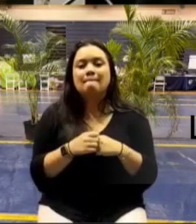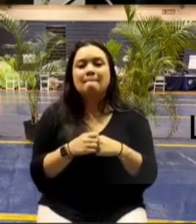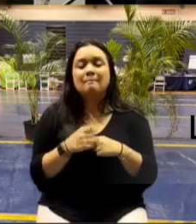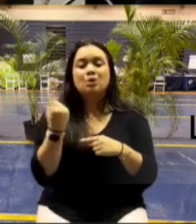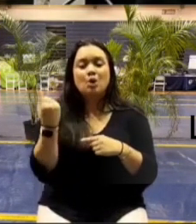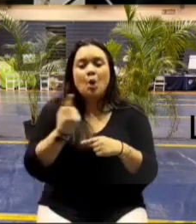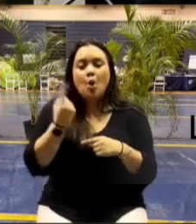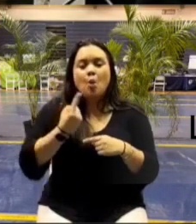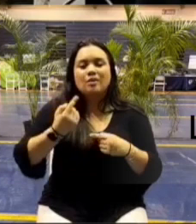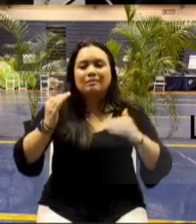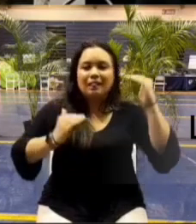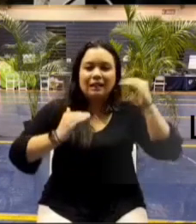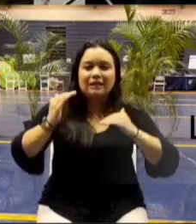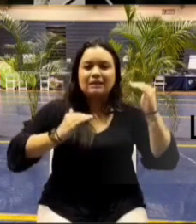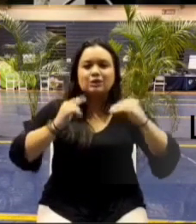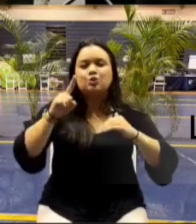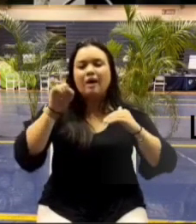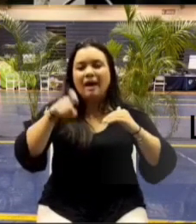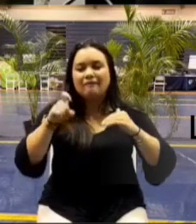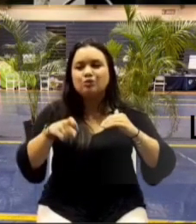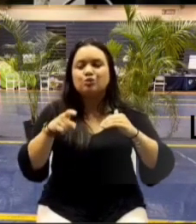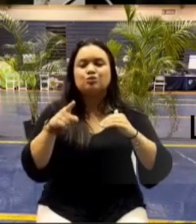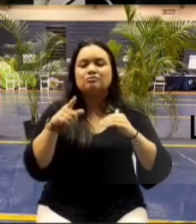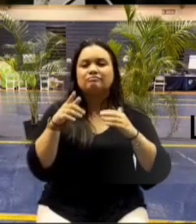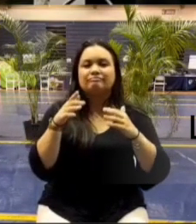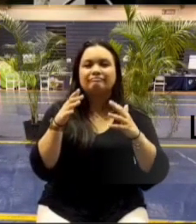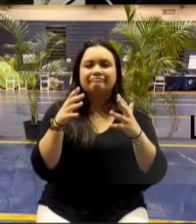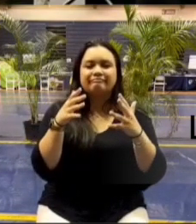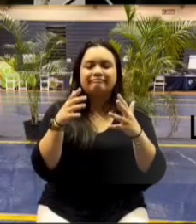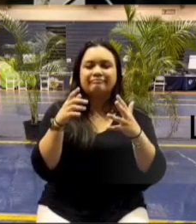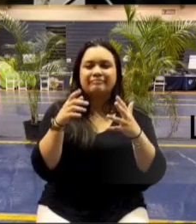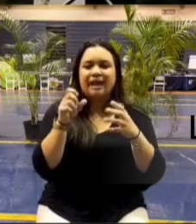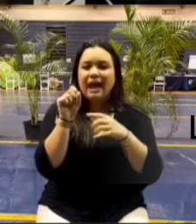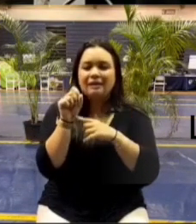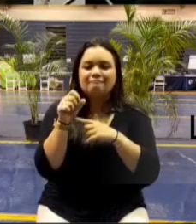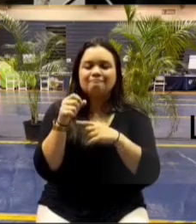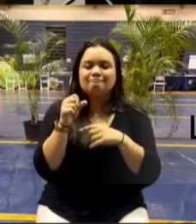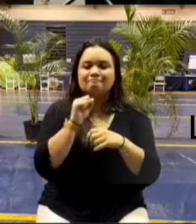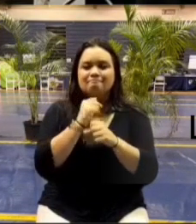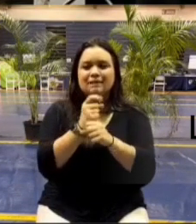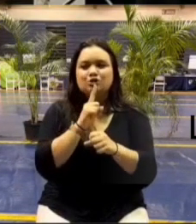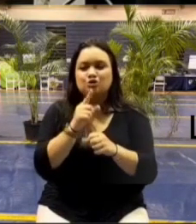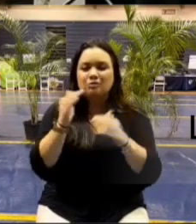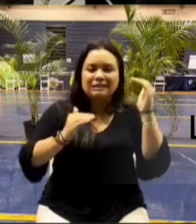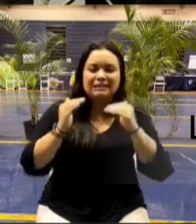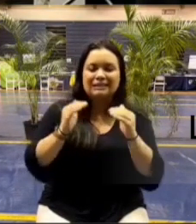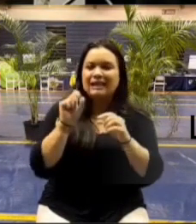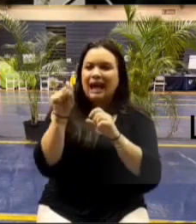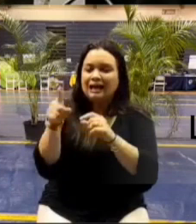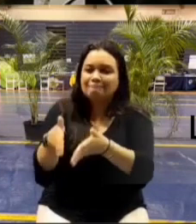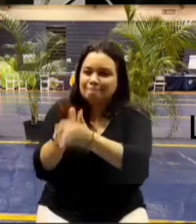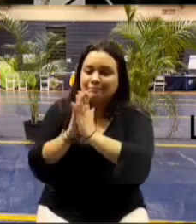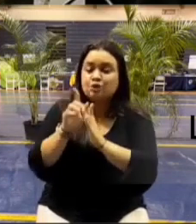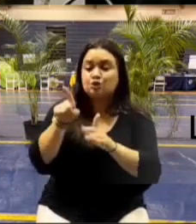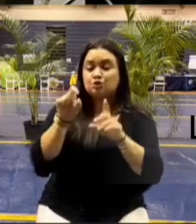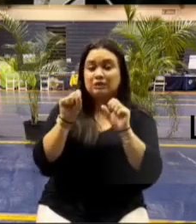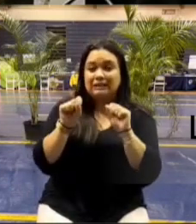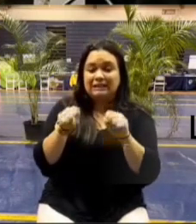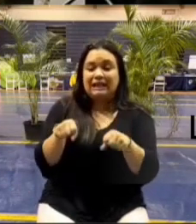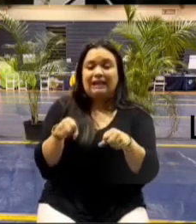there's always a balance you have to strike when you ask for something from somebody else because you can risk